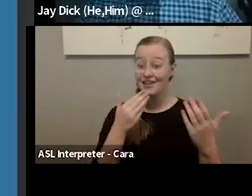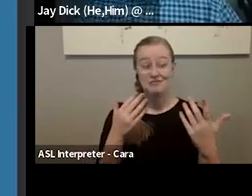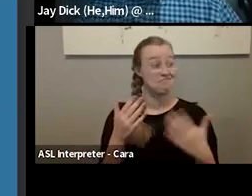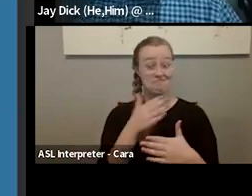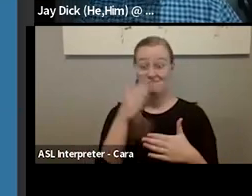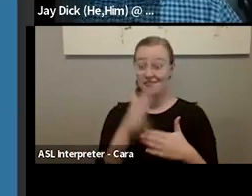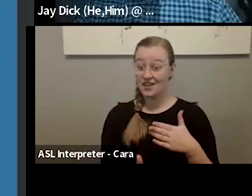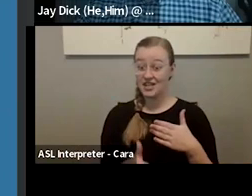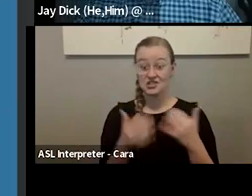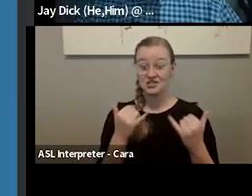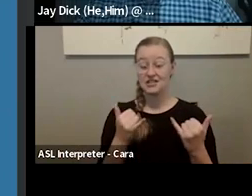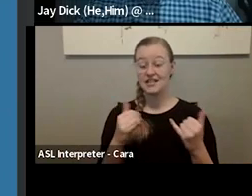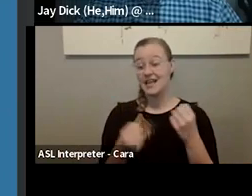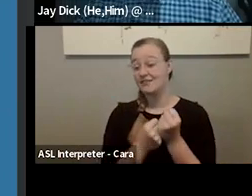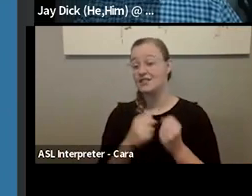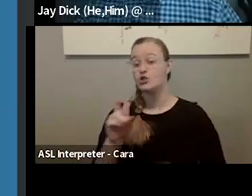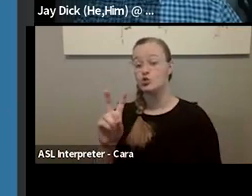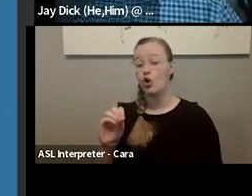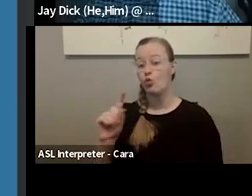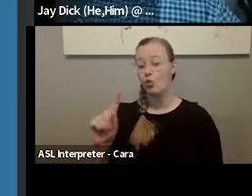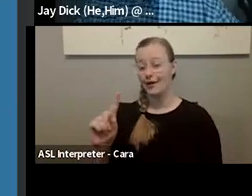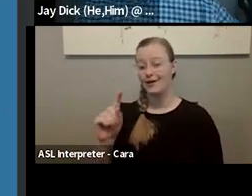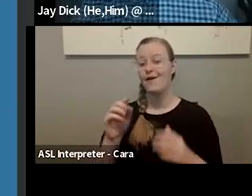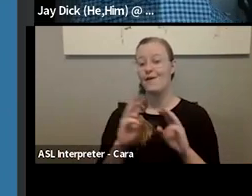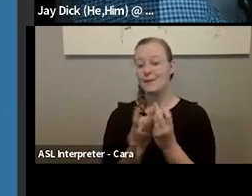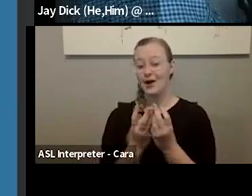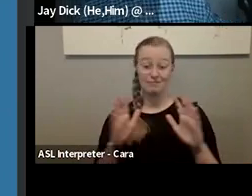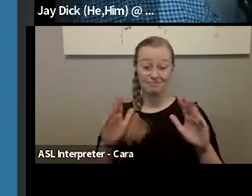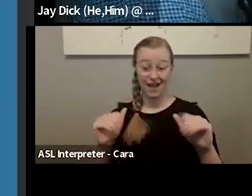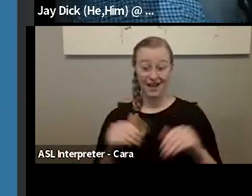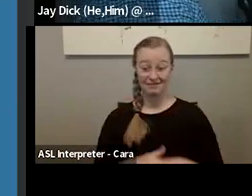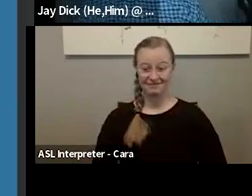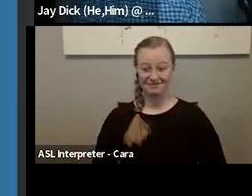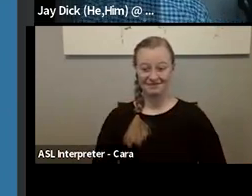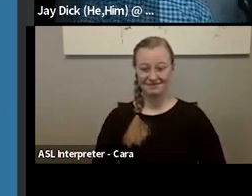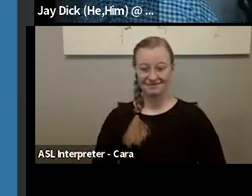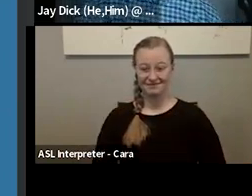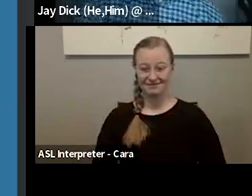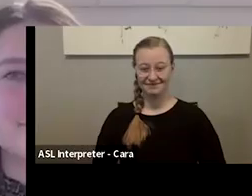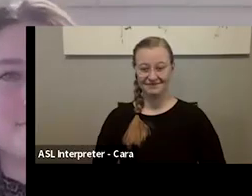today's AMC 201 webinar. Goodbye. Bye. Bye. Bye. Bye. You